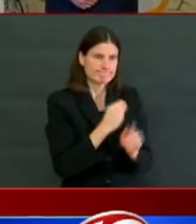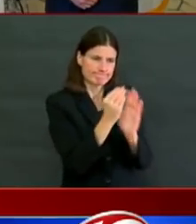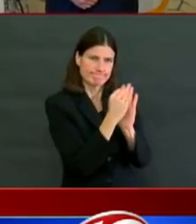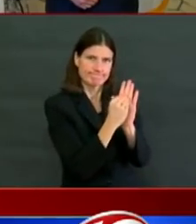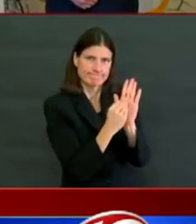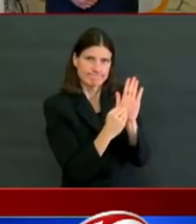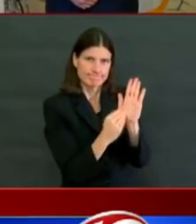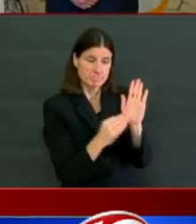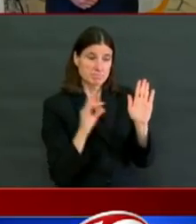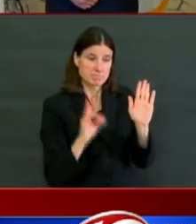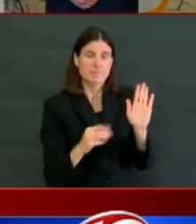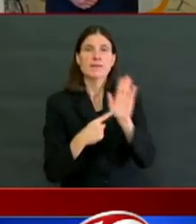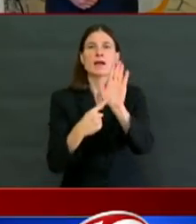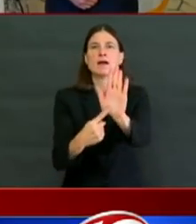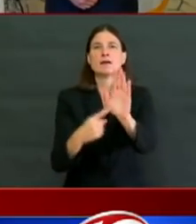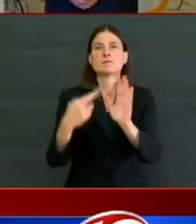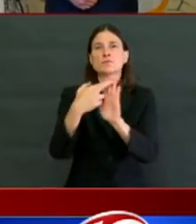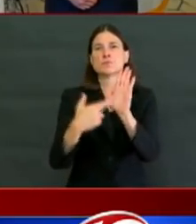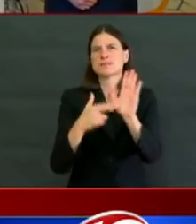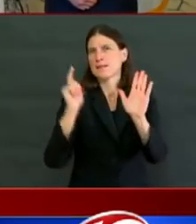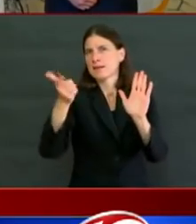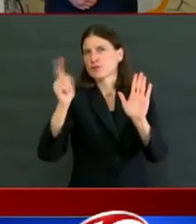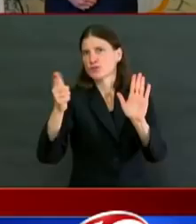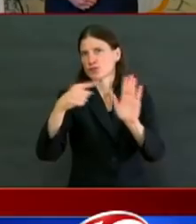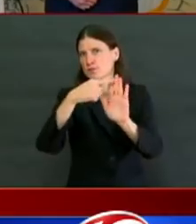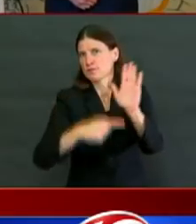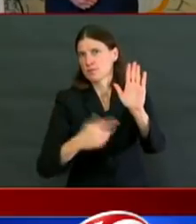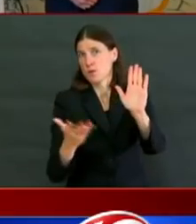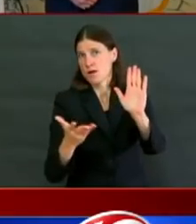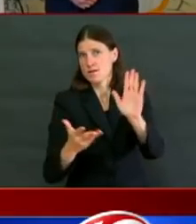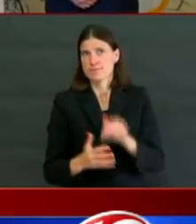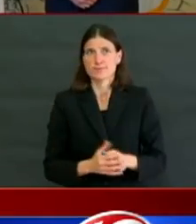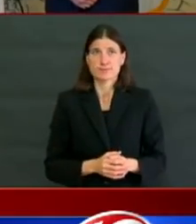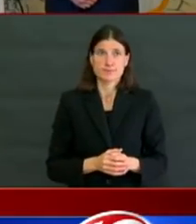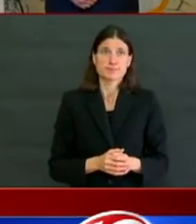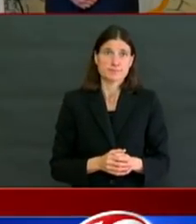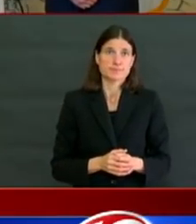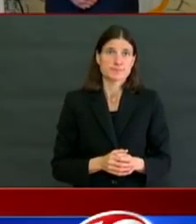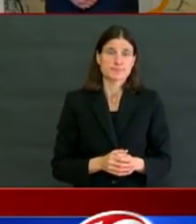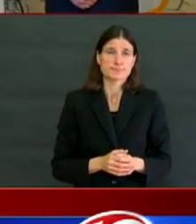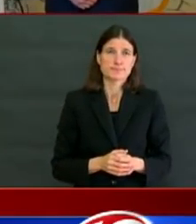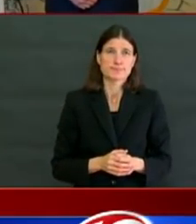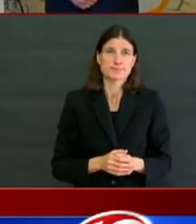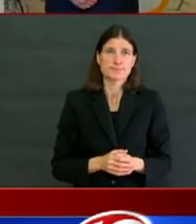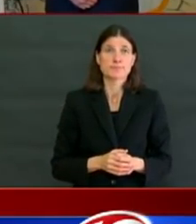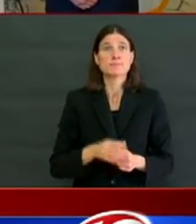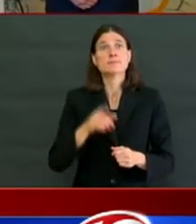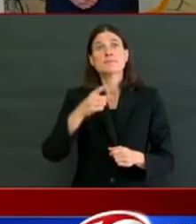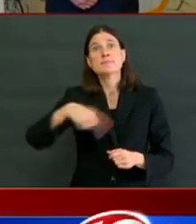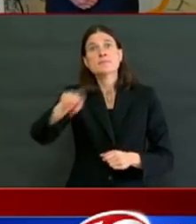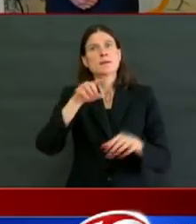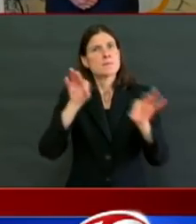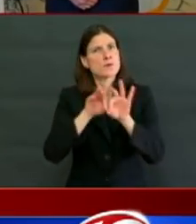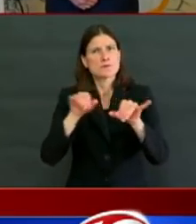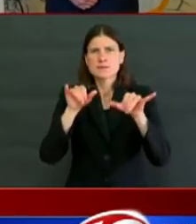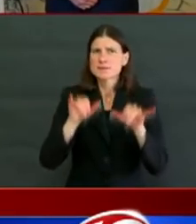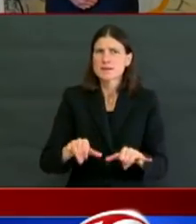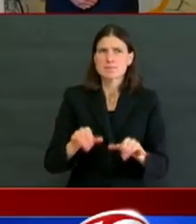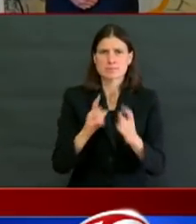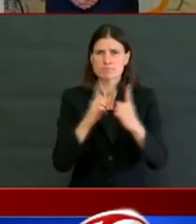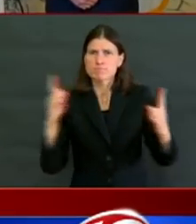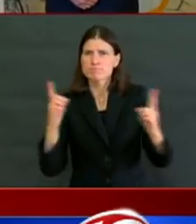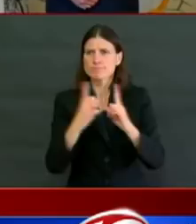back to you with more guidance around how to do that safely and in accordance with social distancing. So I hope